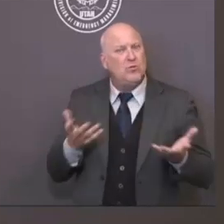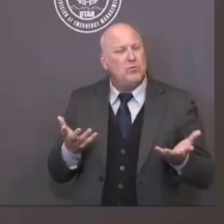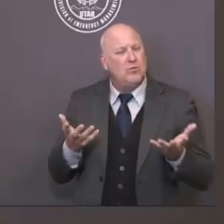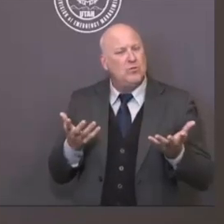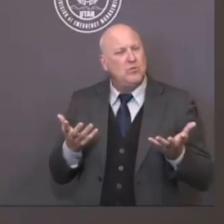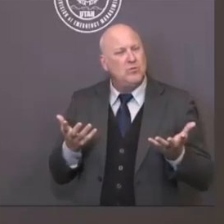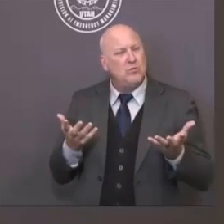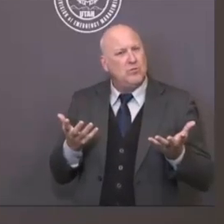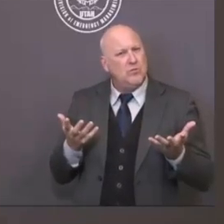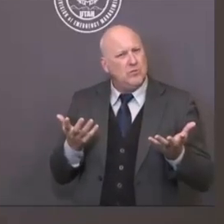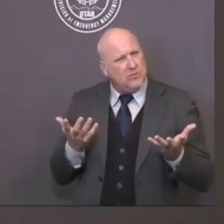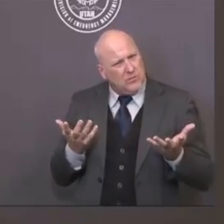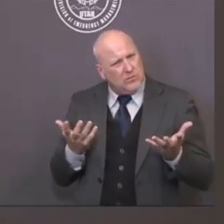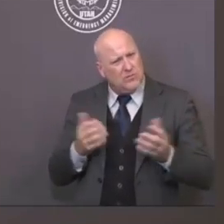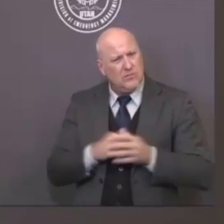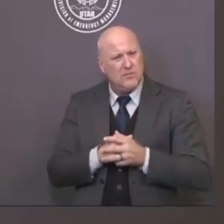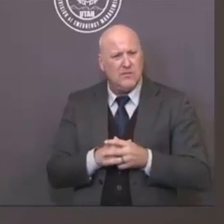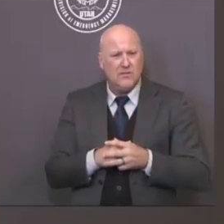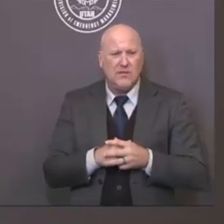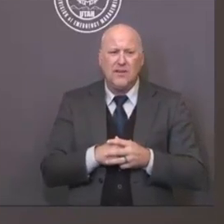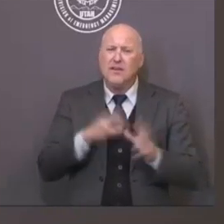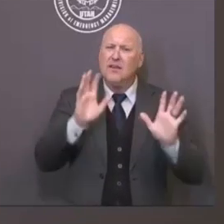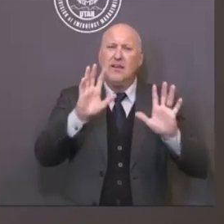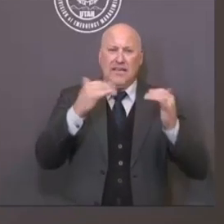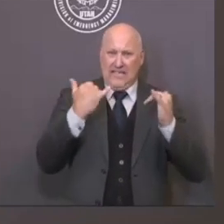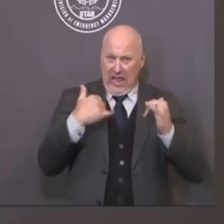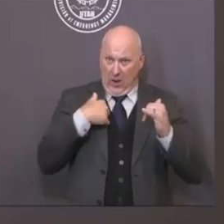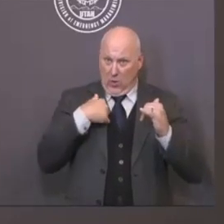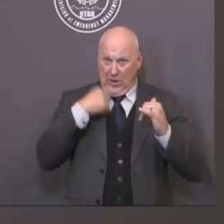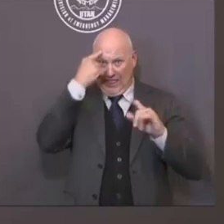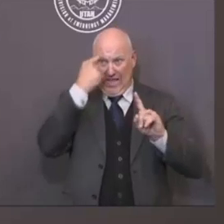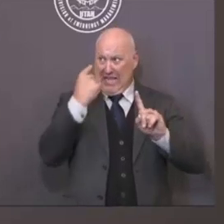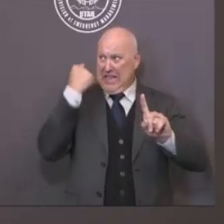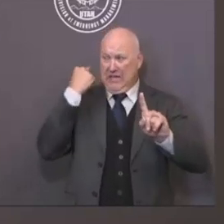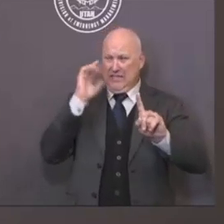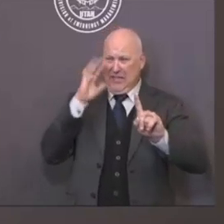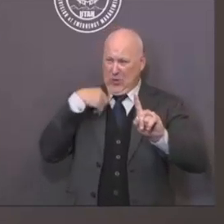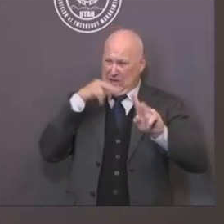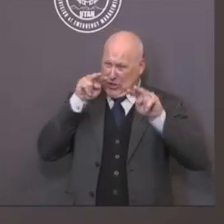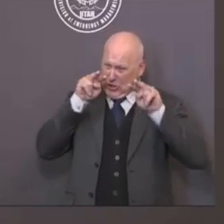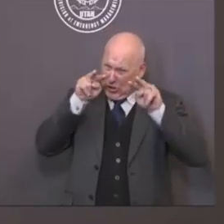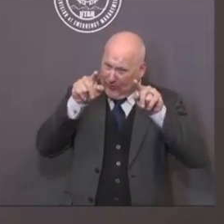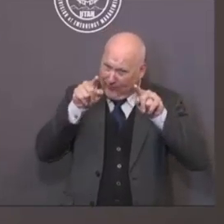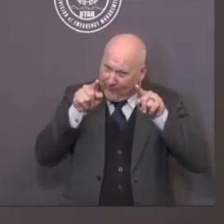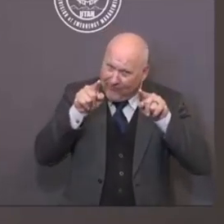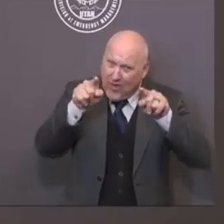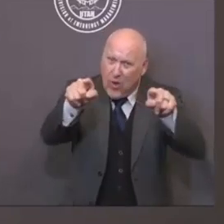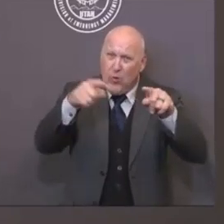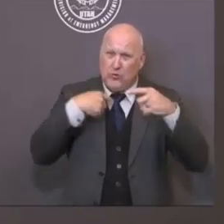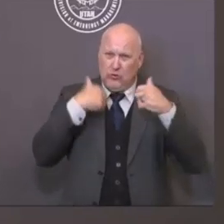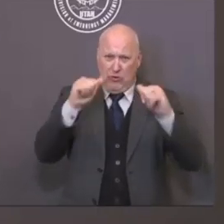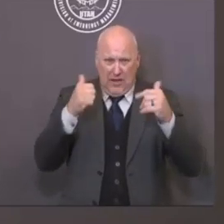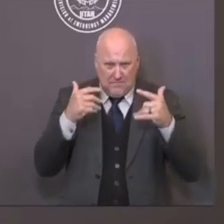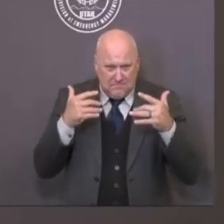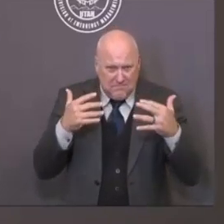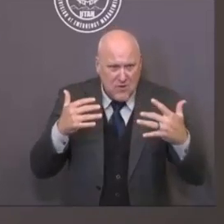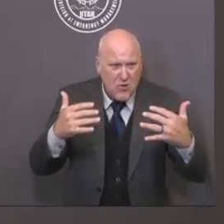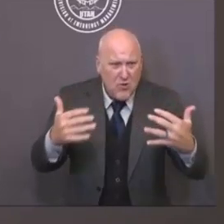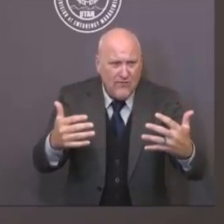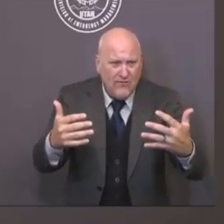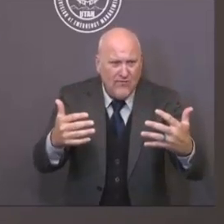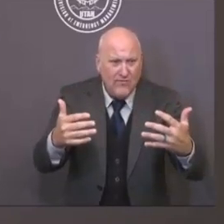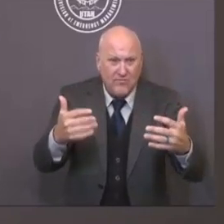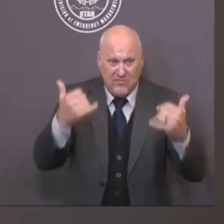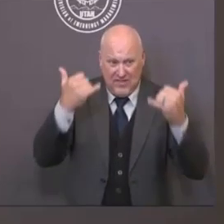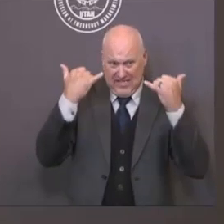challenges before us. Our goal is over the next two to three weeks to reduce the rolling average